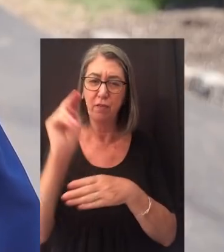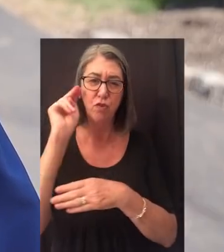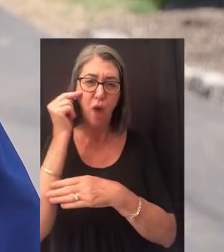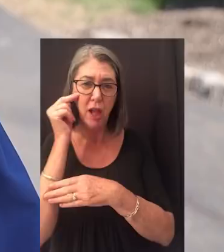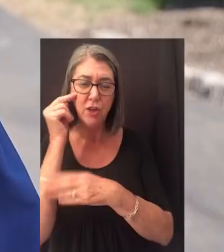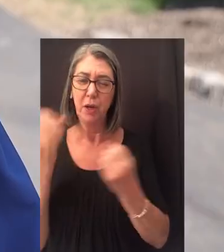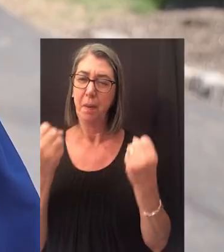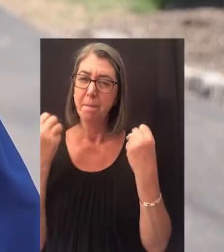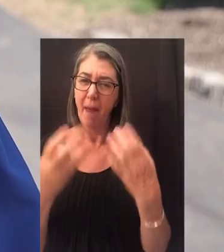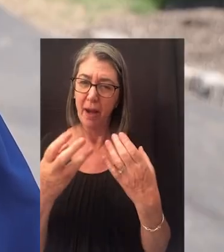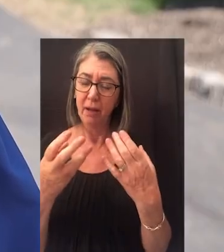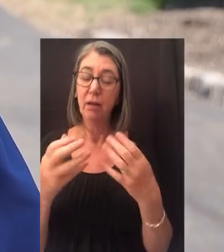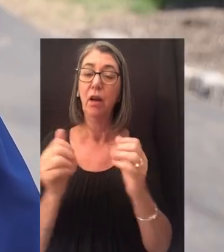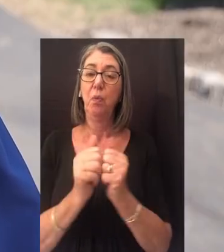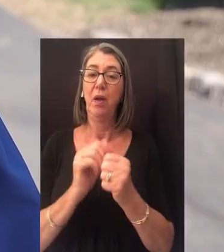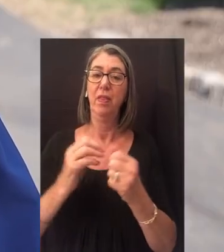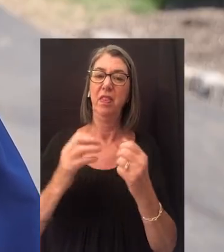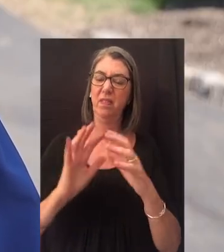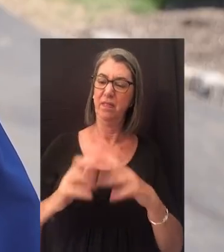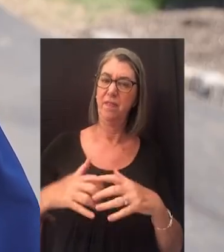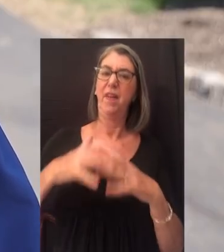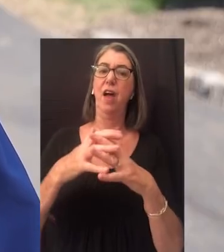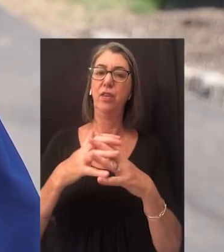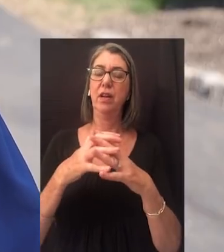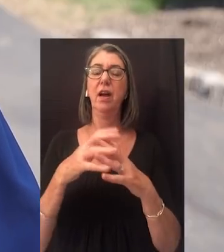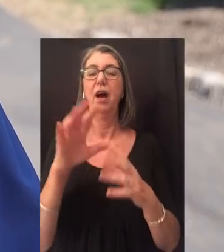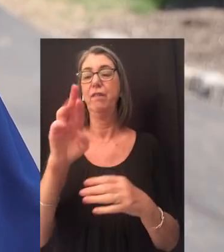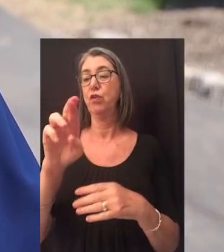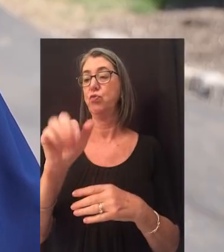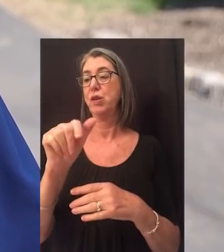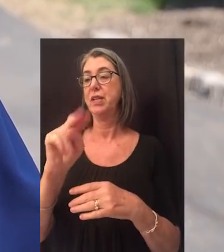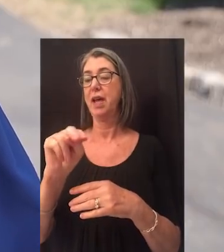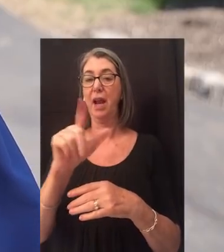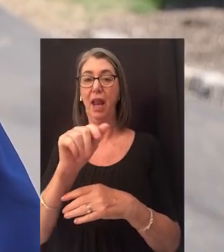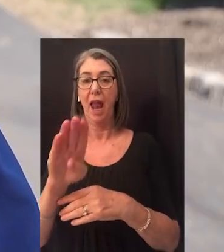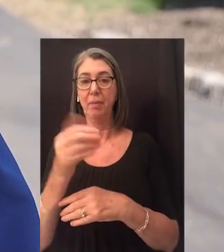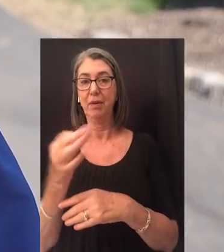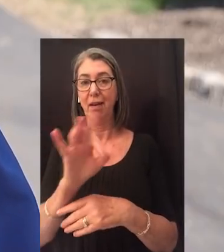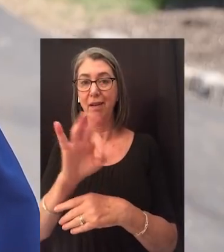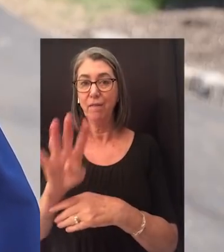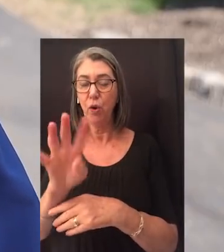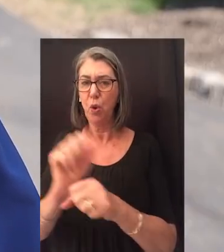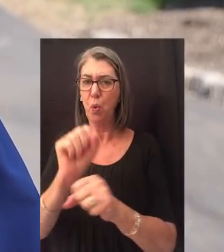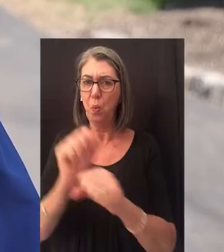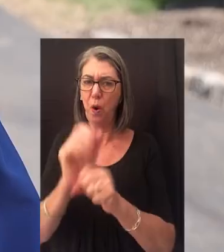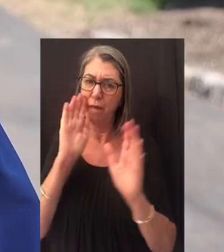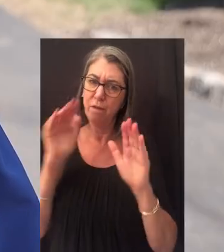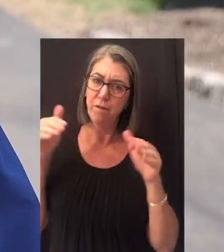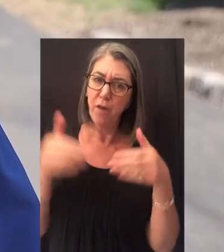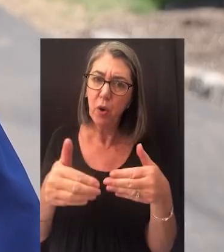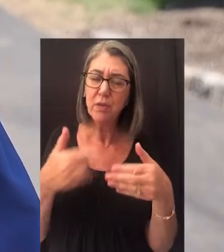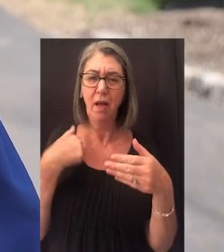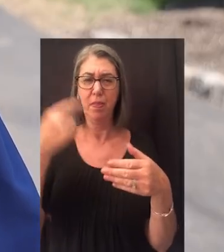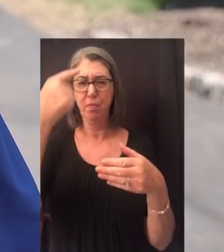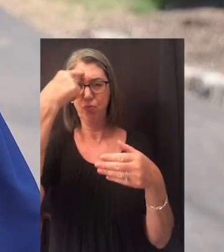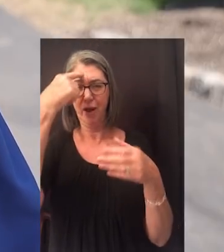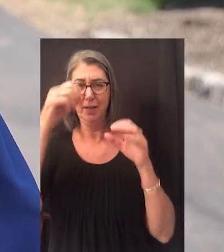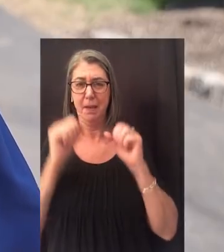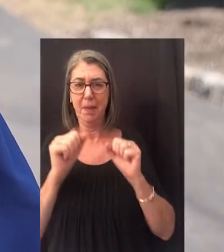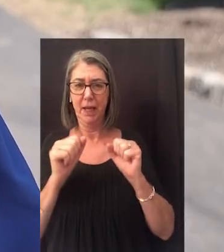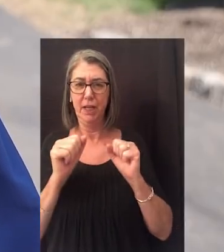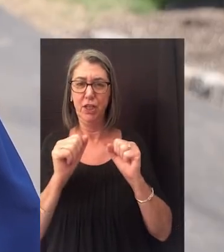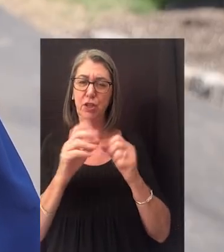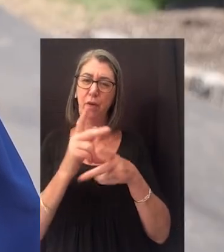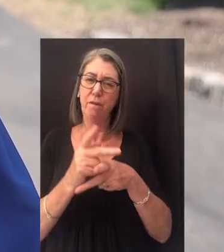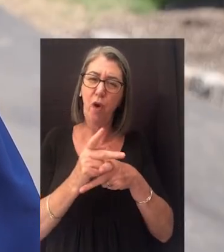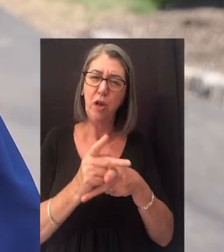of neurology are many. With the founding of the Rattan Laboratory in 1994, your work focuses on the brain's ability